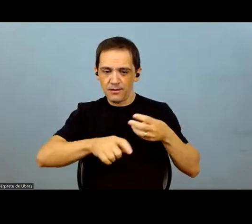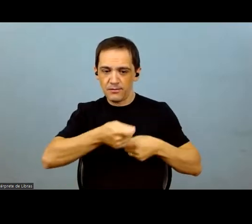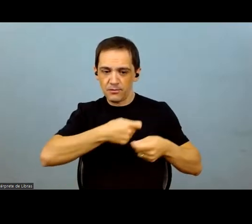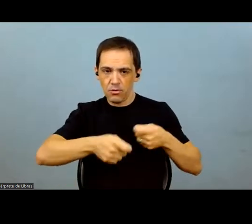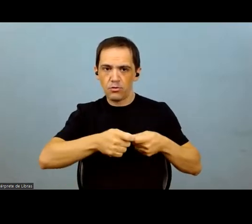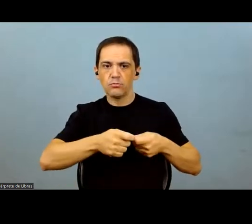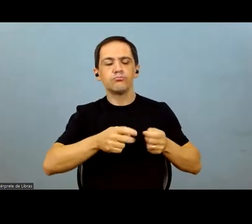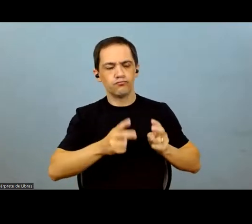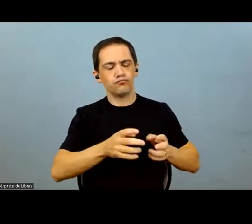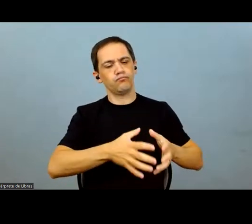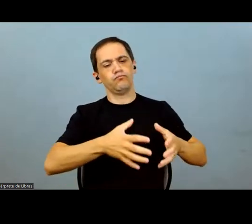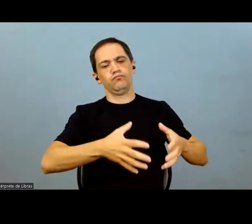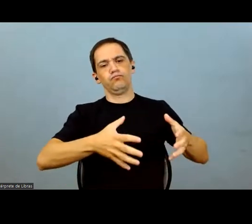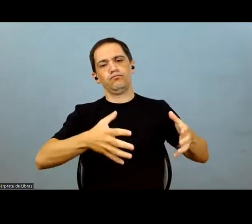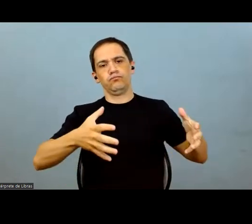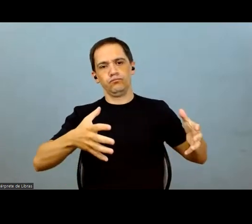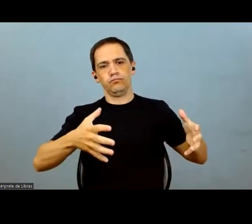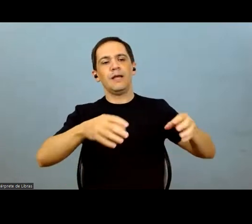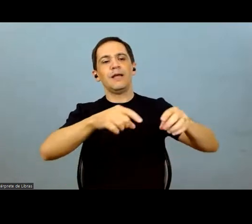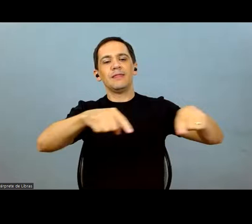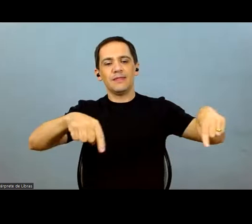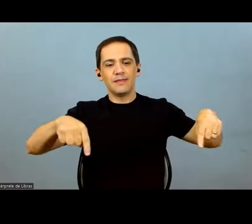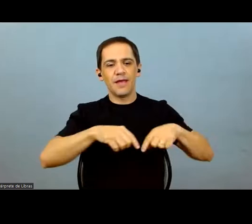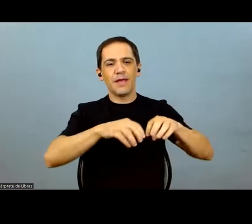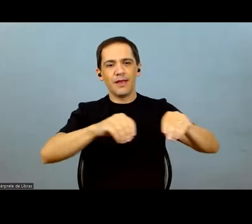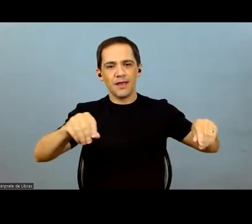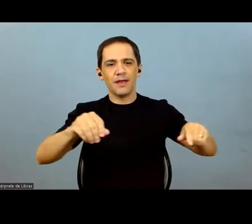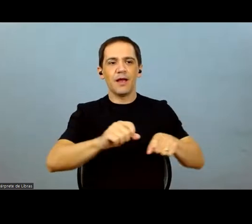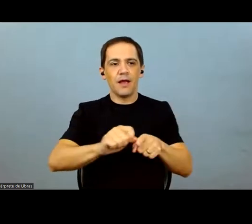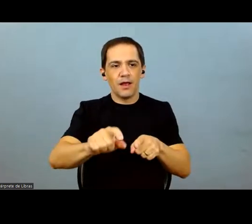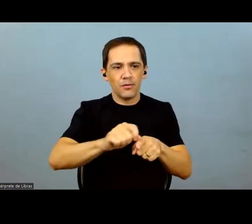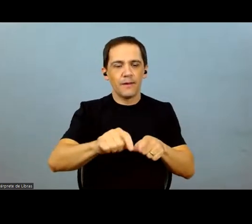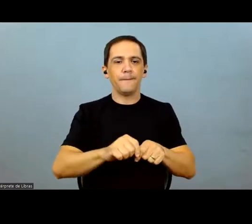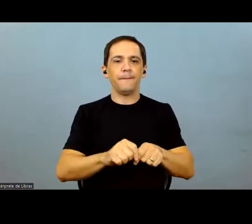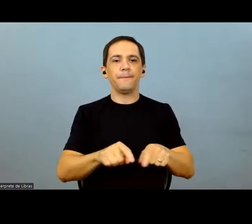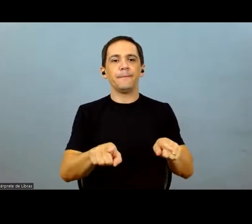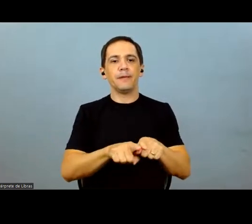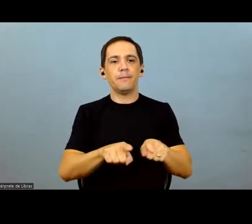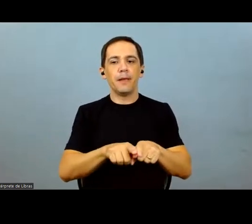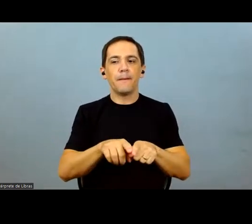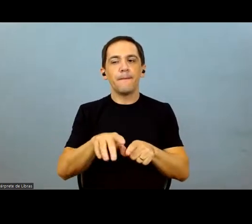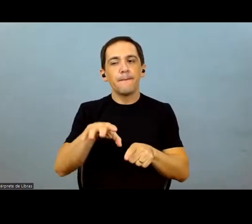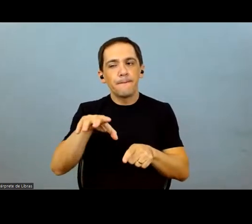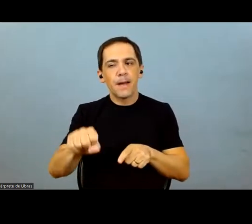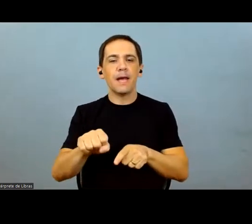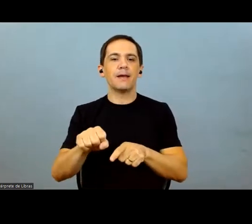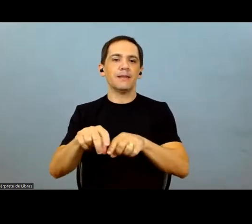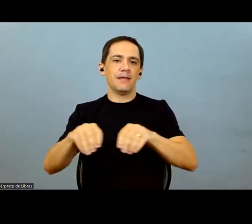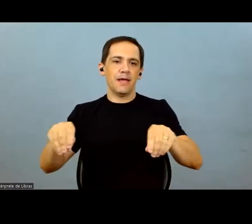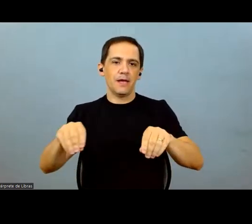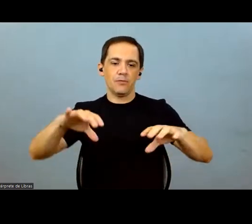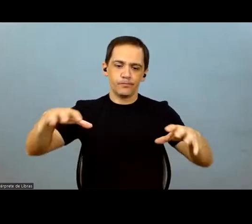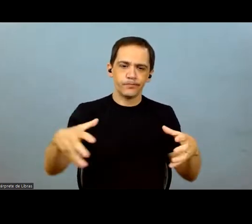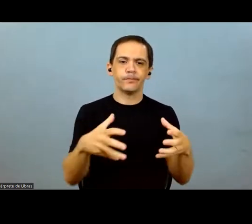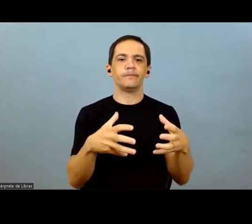we expect and we hope to continue growing through lease lands and some